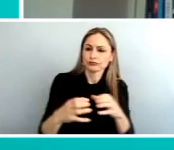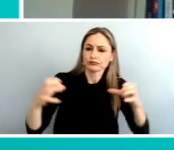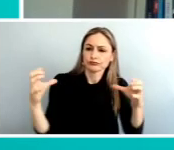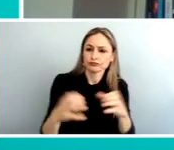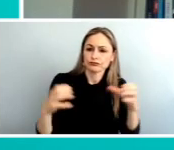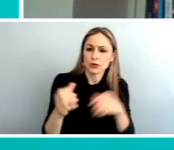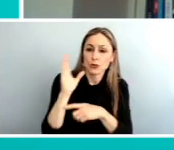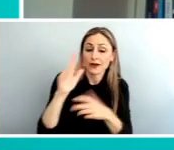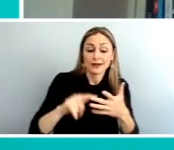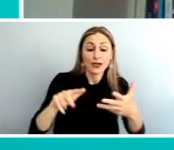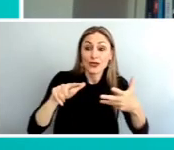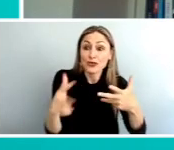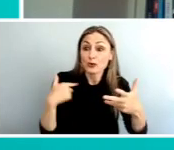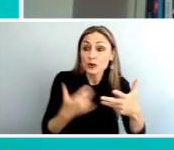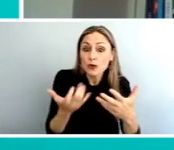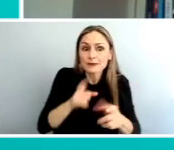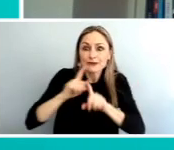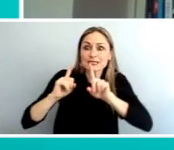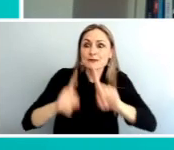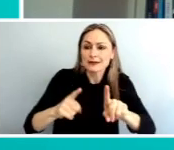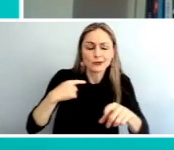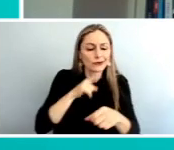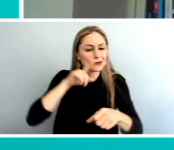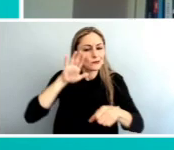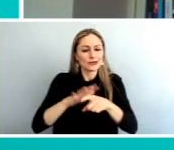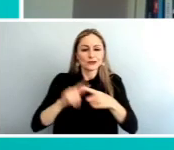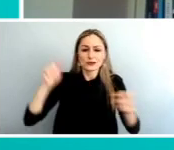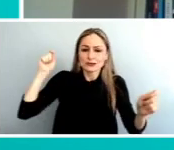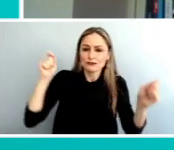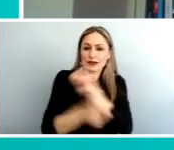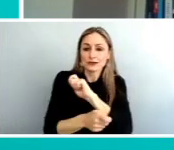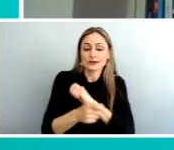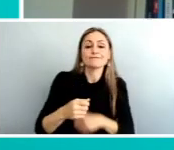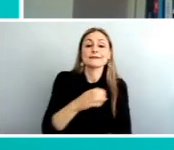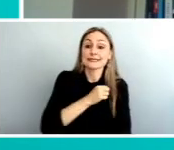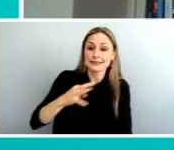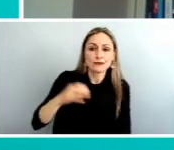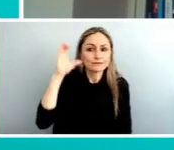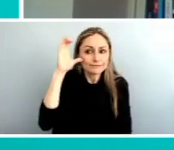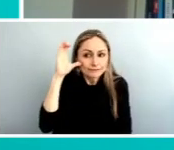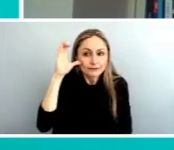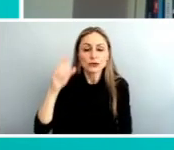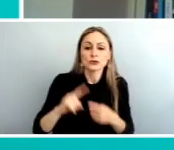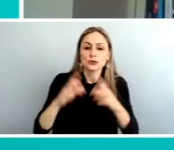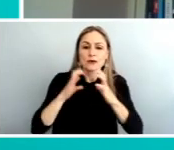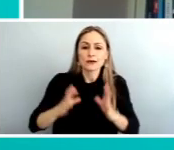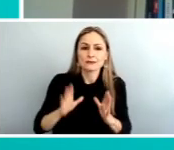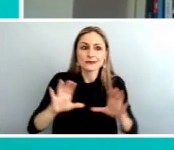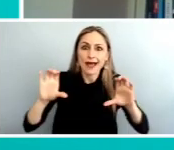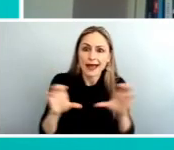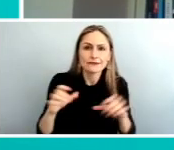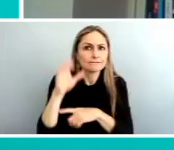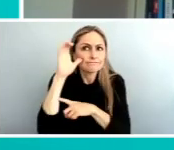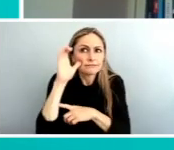responsive. We're committed to this revolution, staff listening to customers actively, to your ideas and